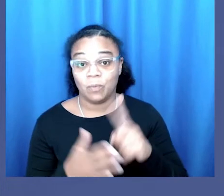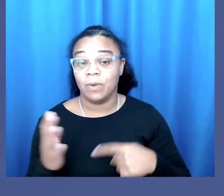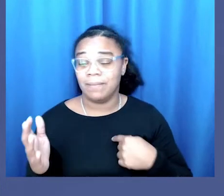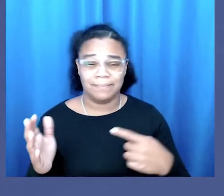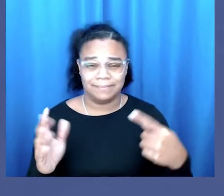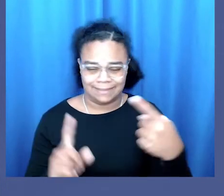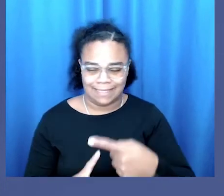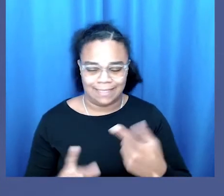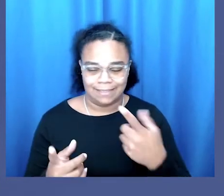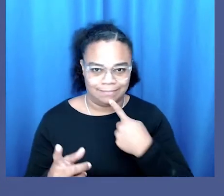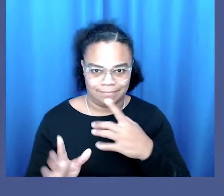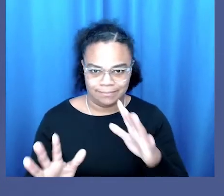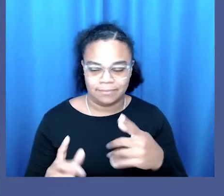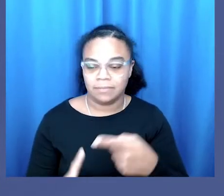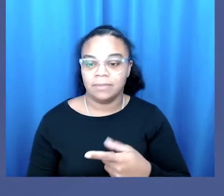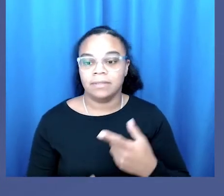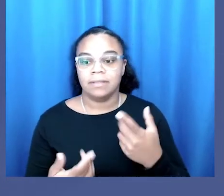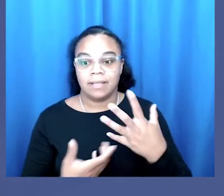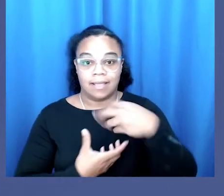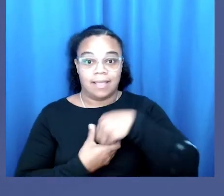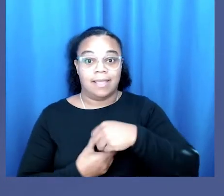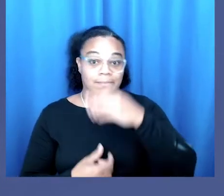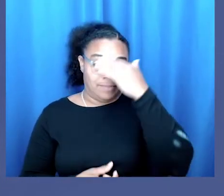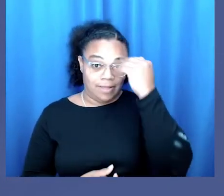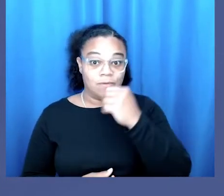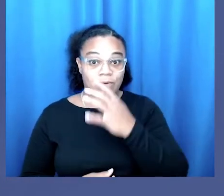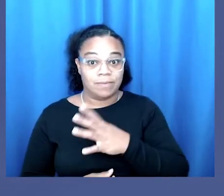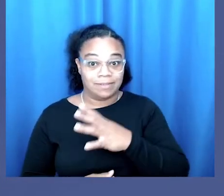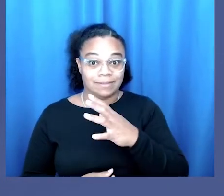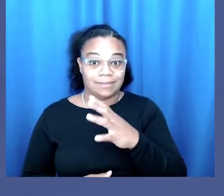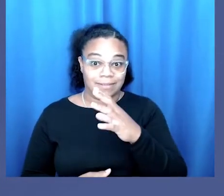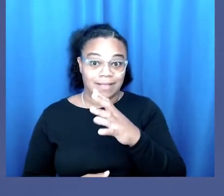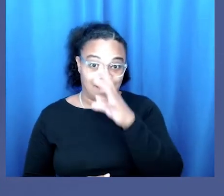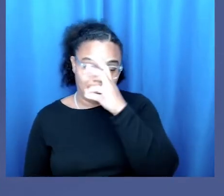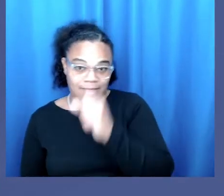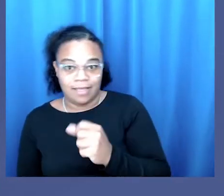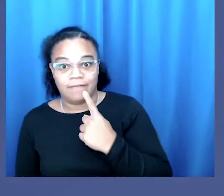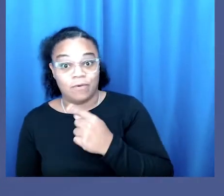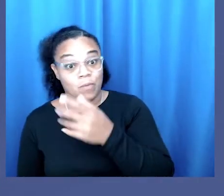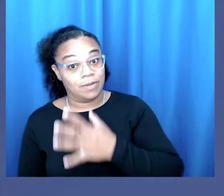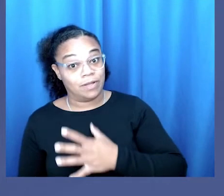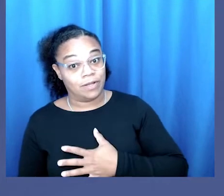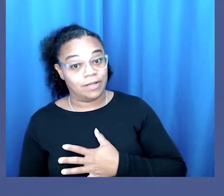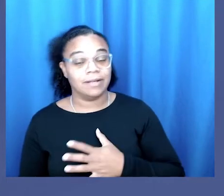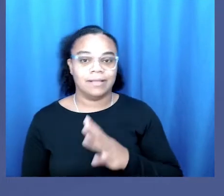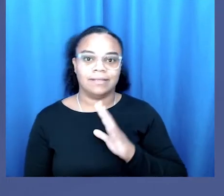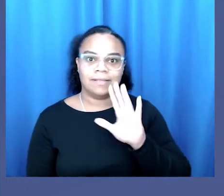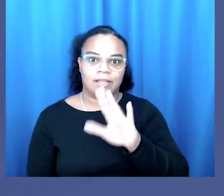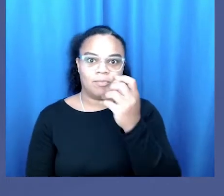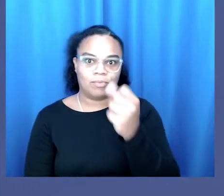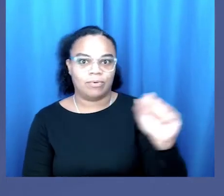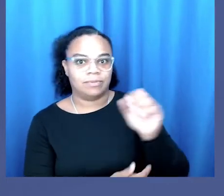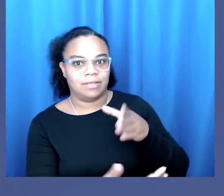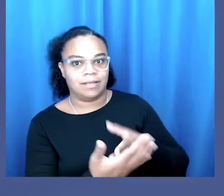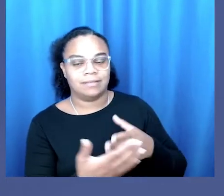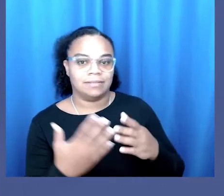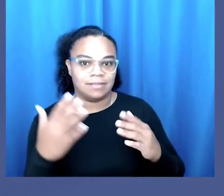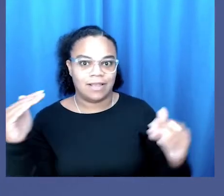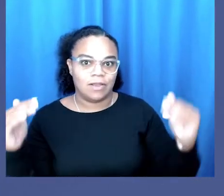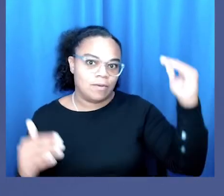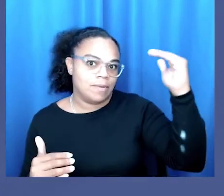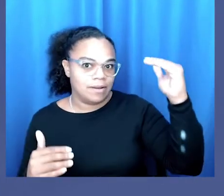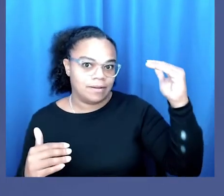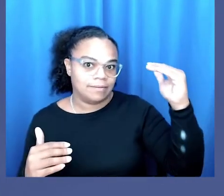What I'm saying is embedded in black women's appeal to womanhood is a protest against the relative